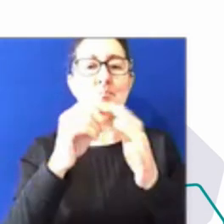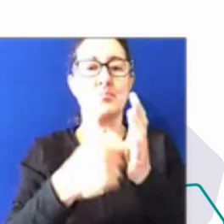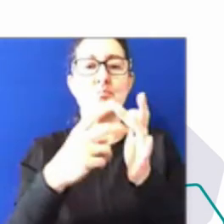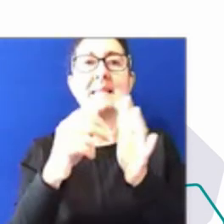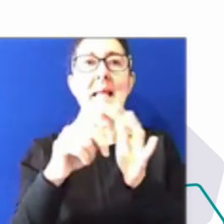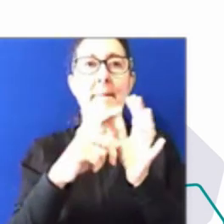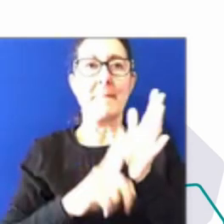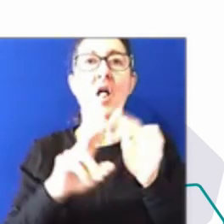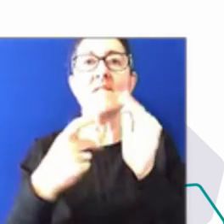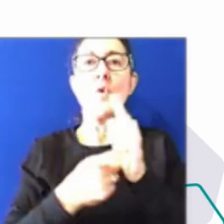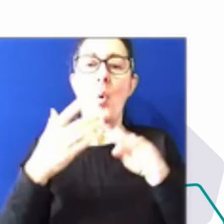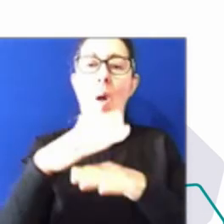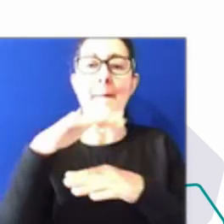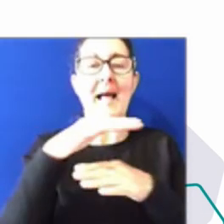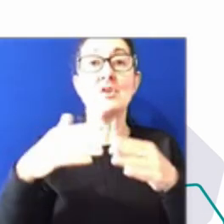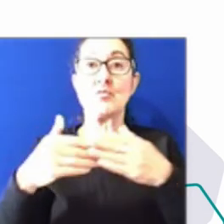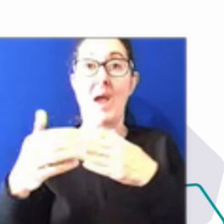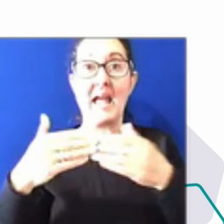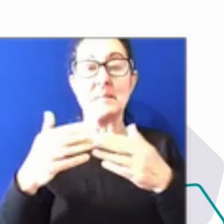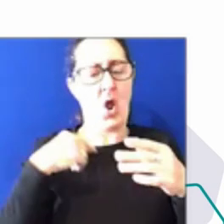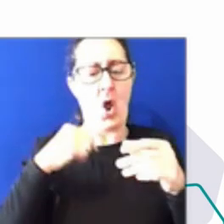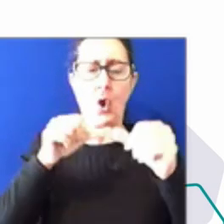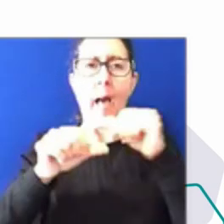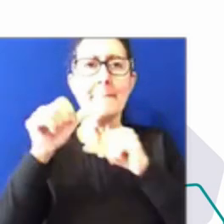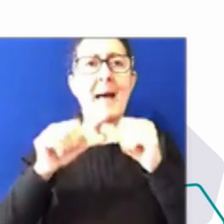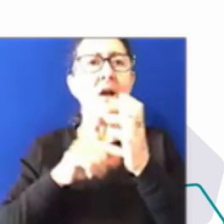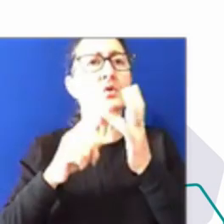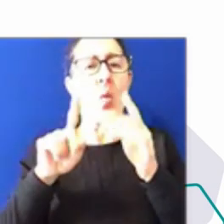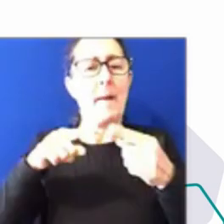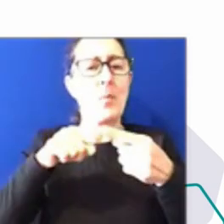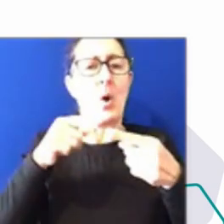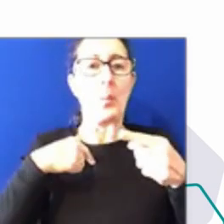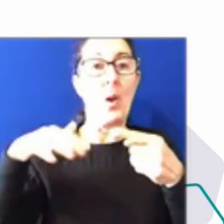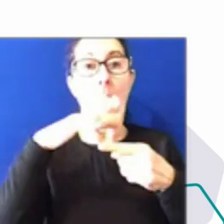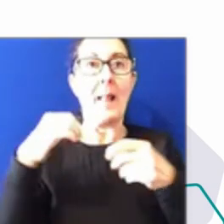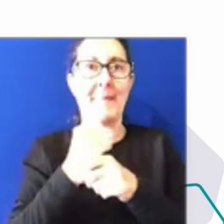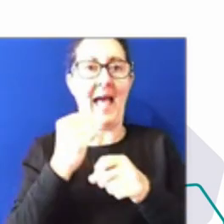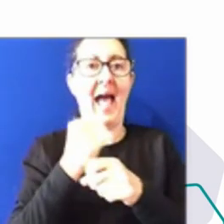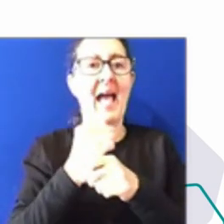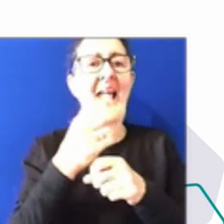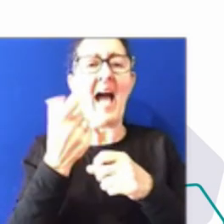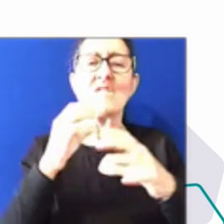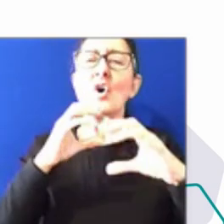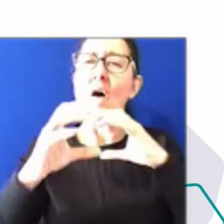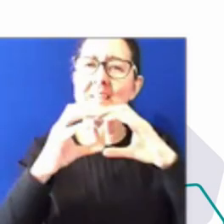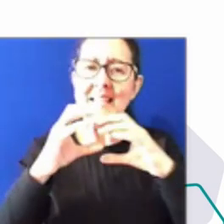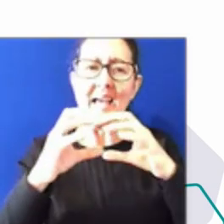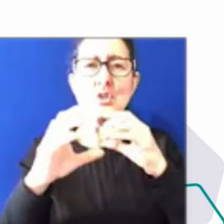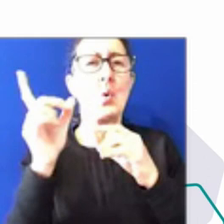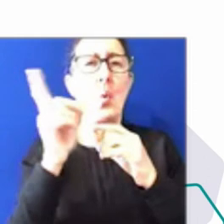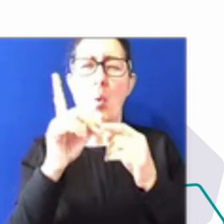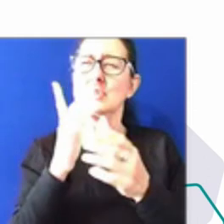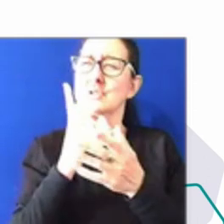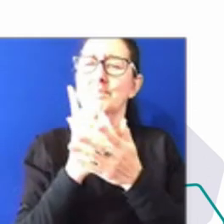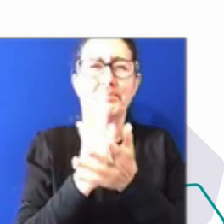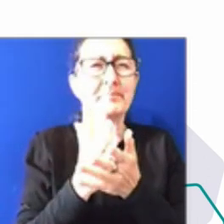we're all making. Have a conversation. All right. Mutually beneficial for you, for your team, for